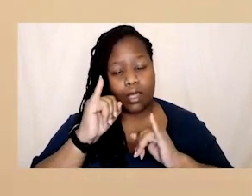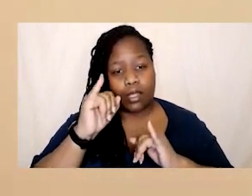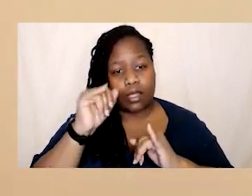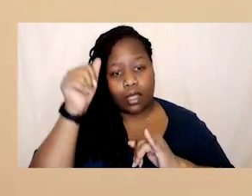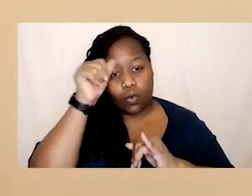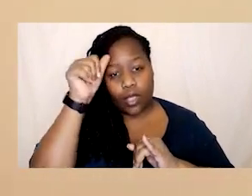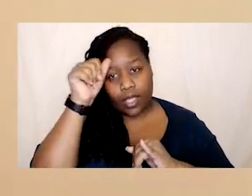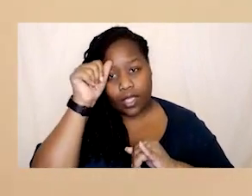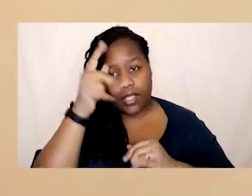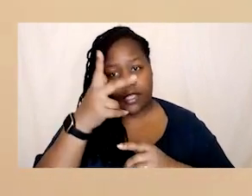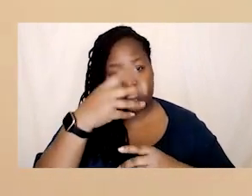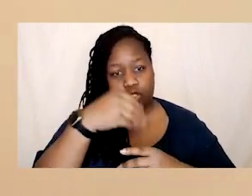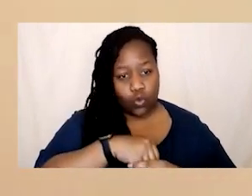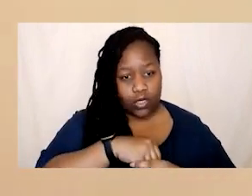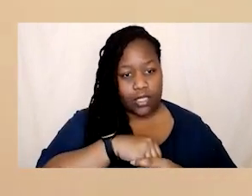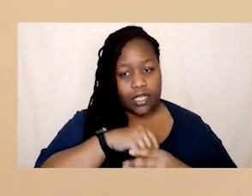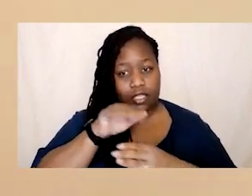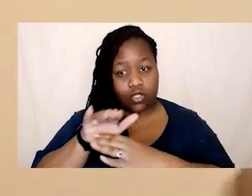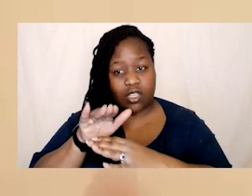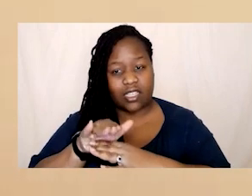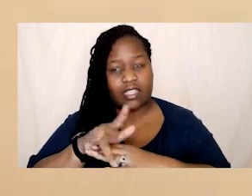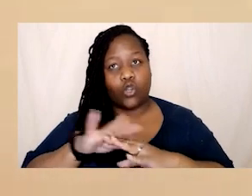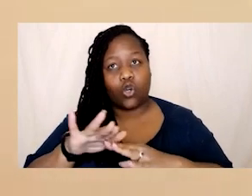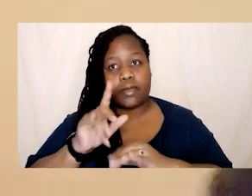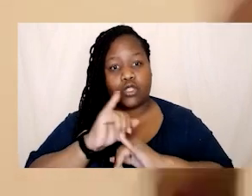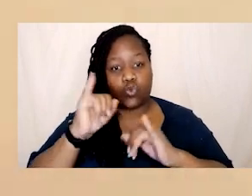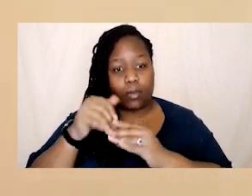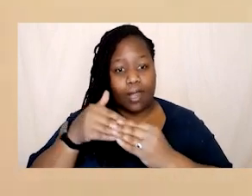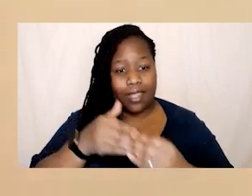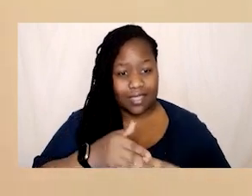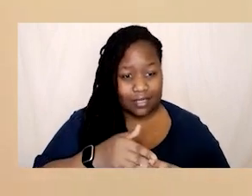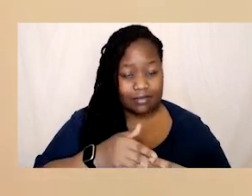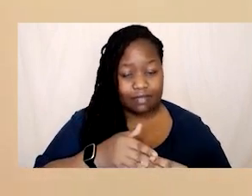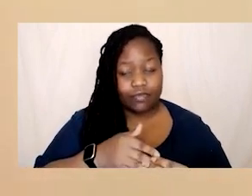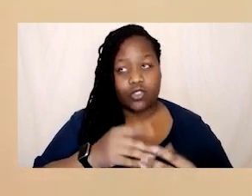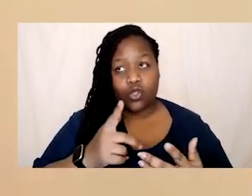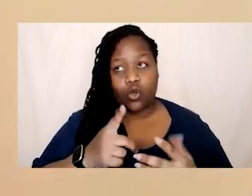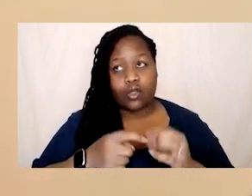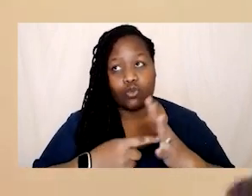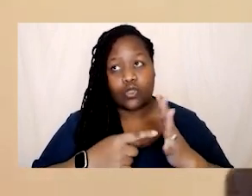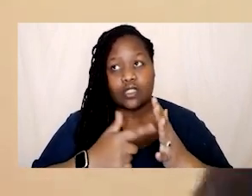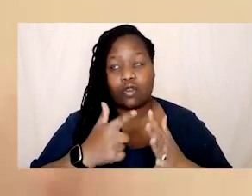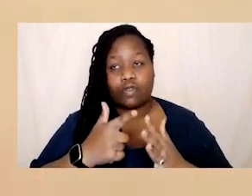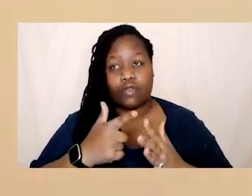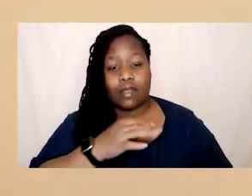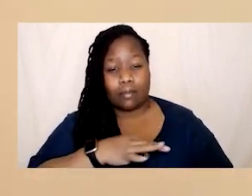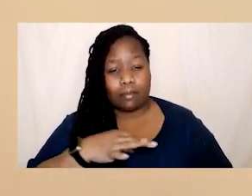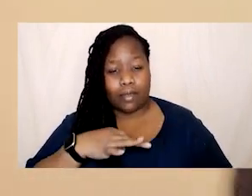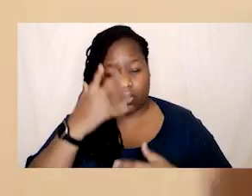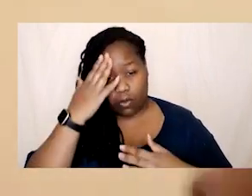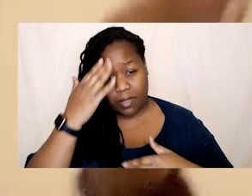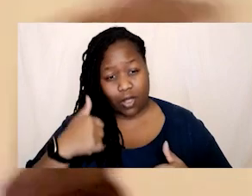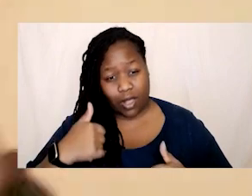rather than trauma-led and the importance therefore of mental health services and and community